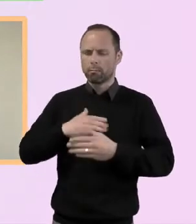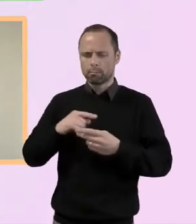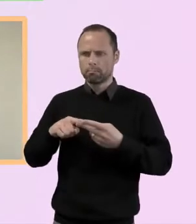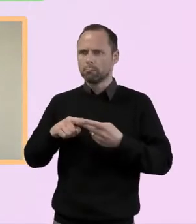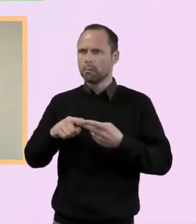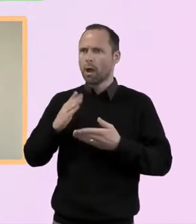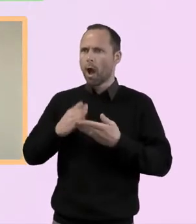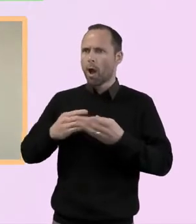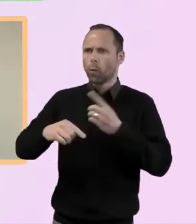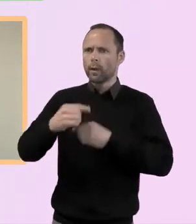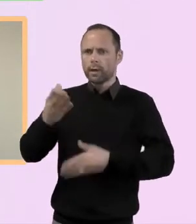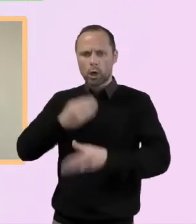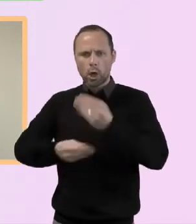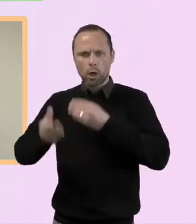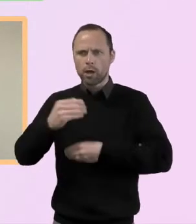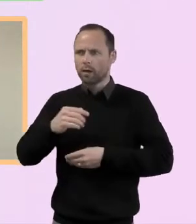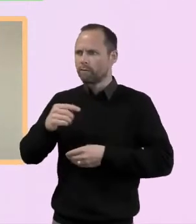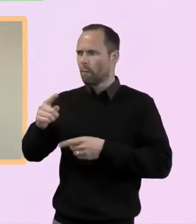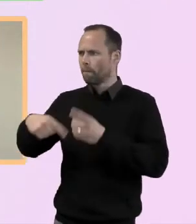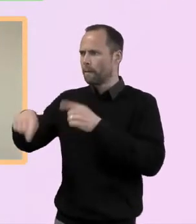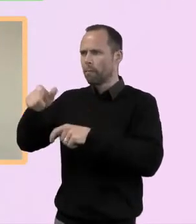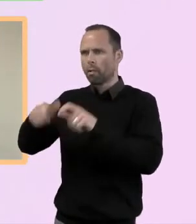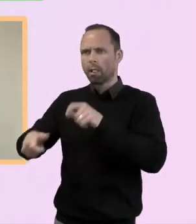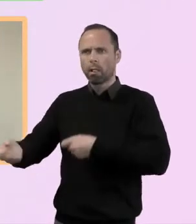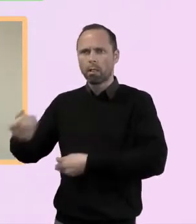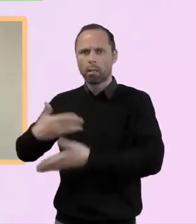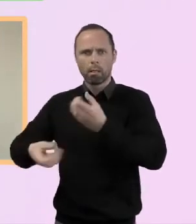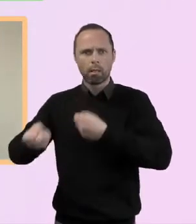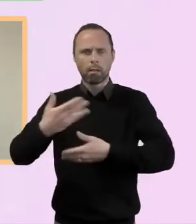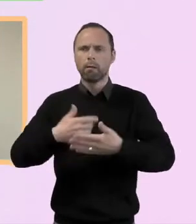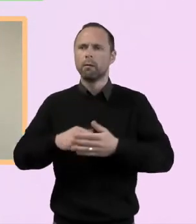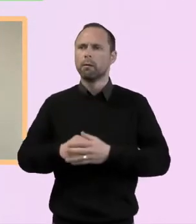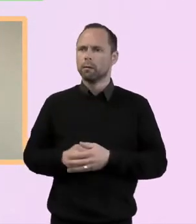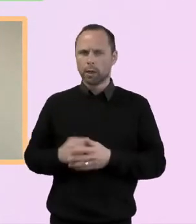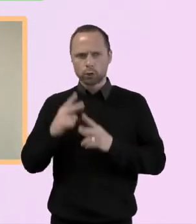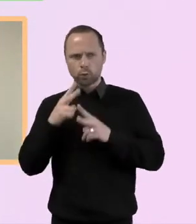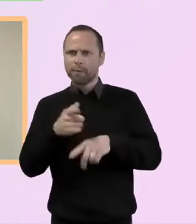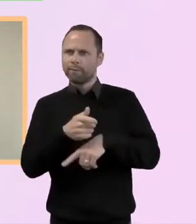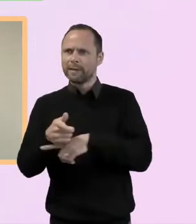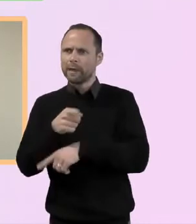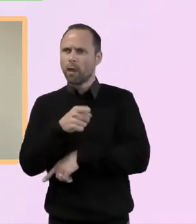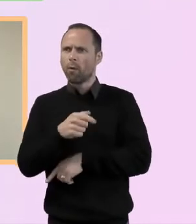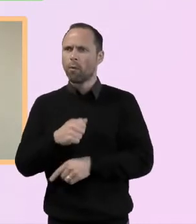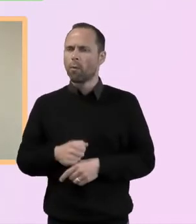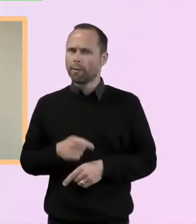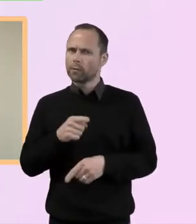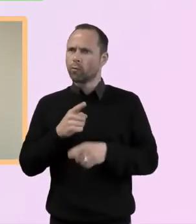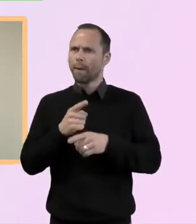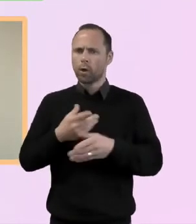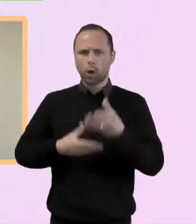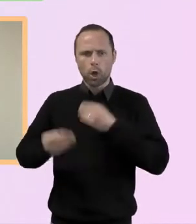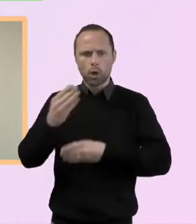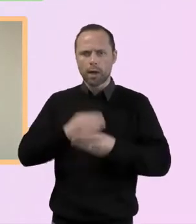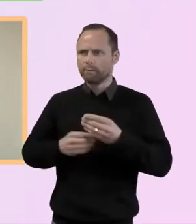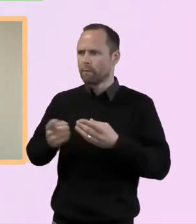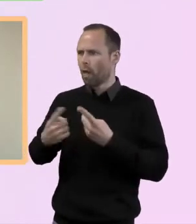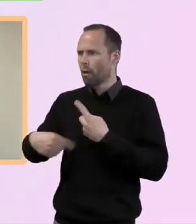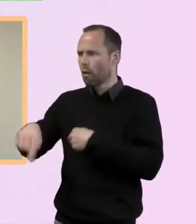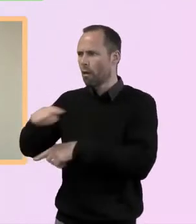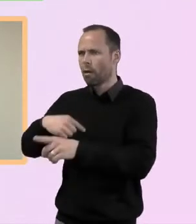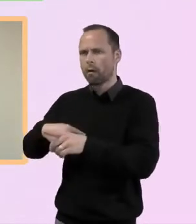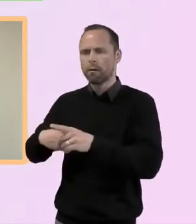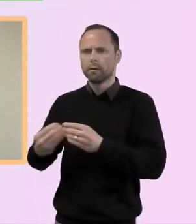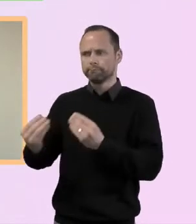from um, um, uh, some of the videos and stuff? Um, but also is there a tension between